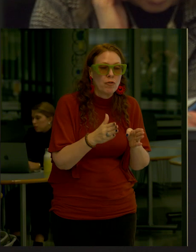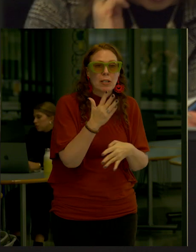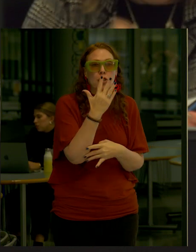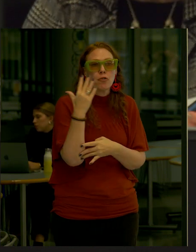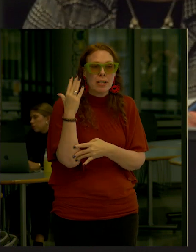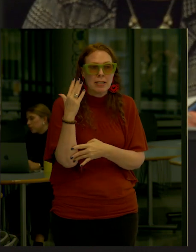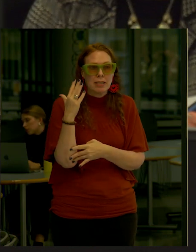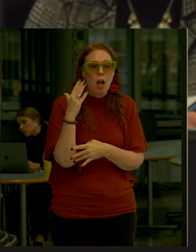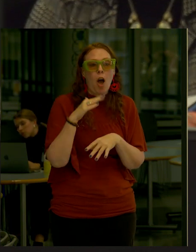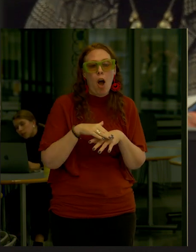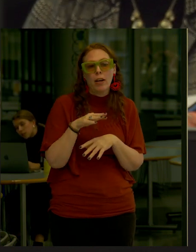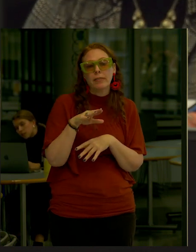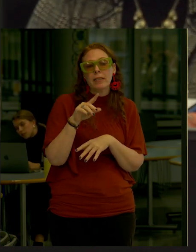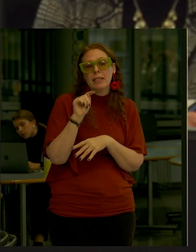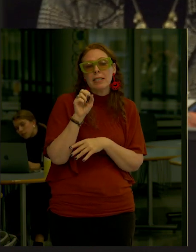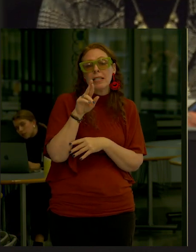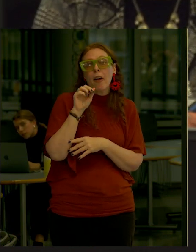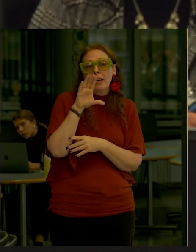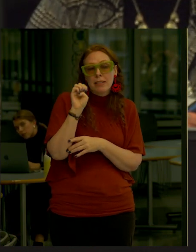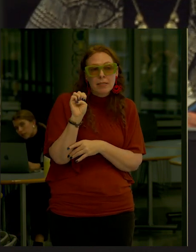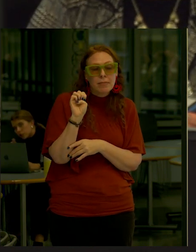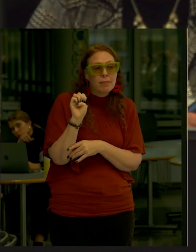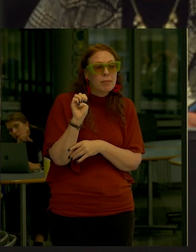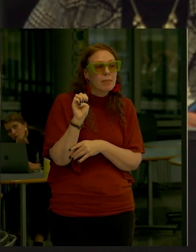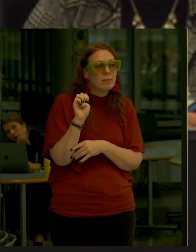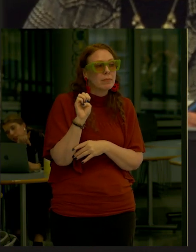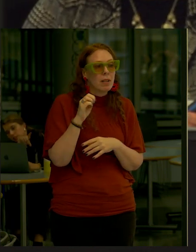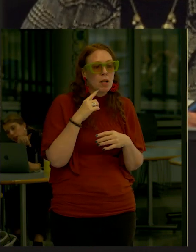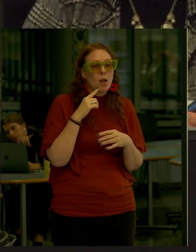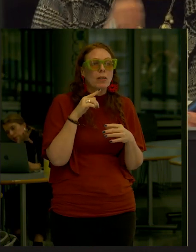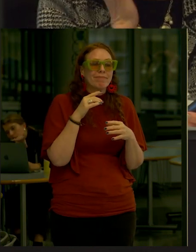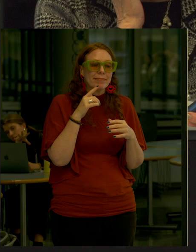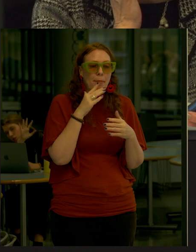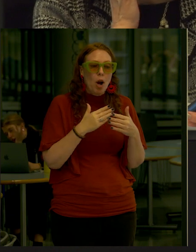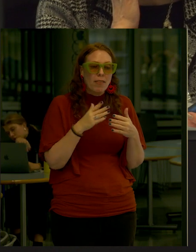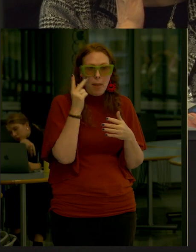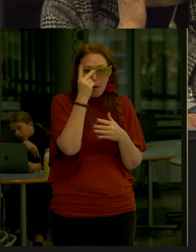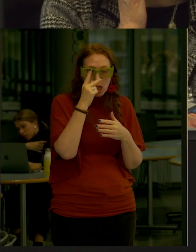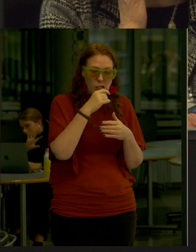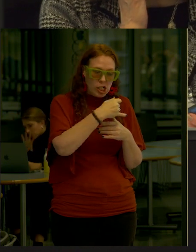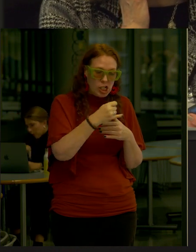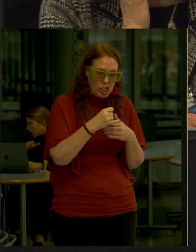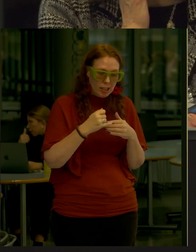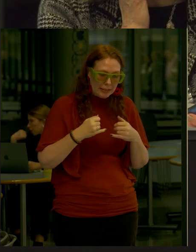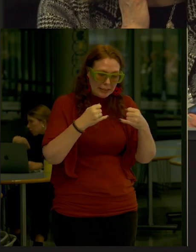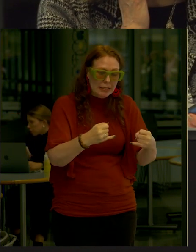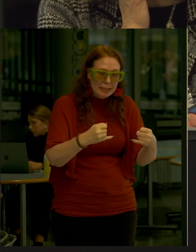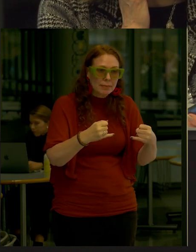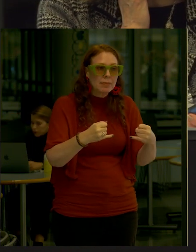on River Terrace there So we're nudging a little bit into the park Understanding that there is